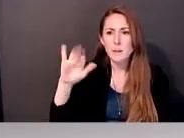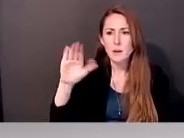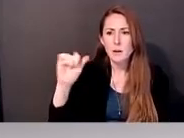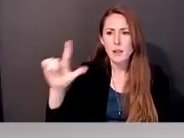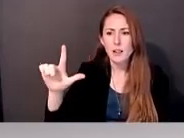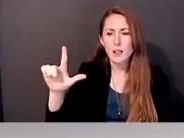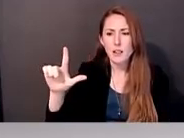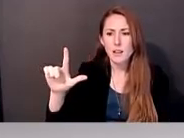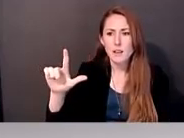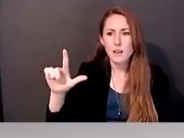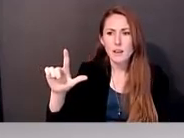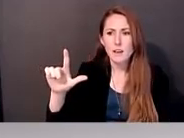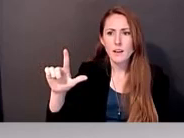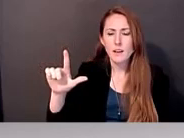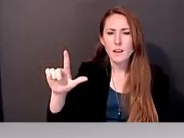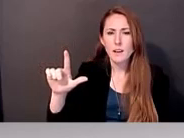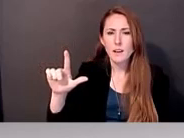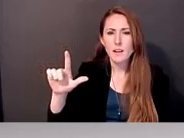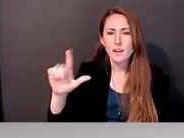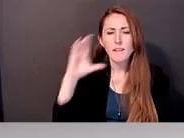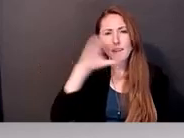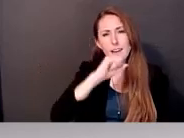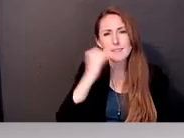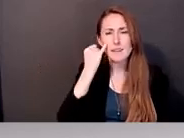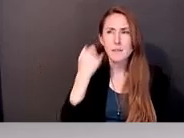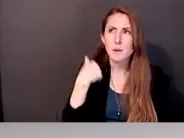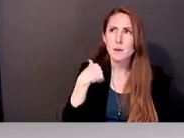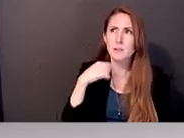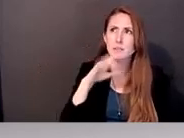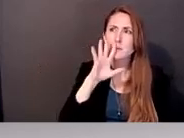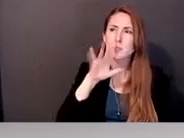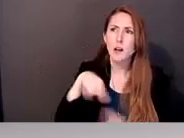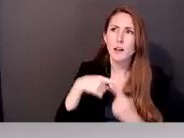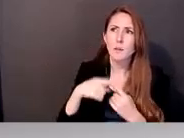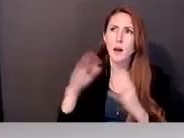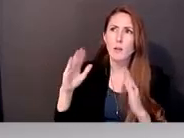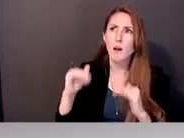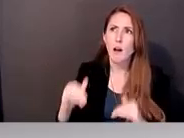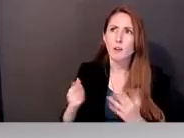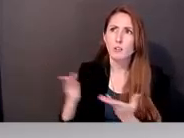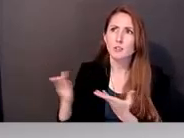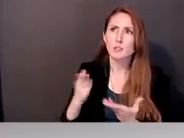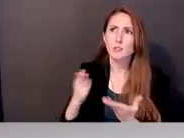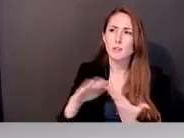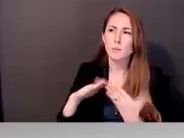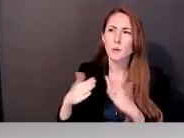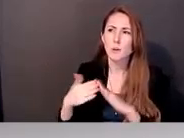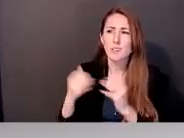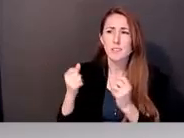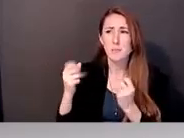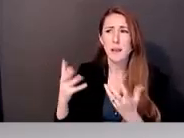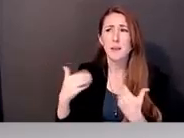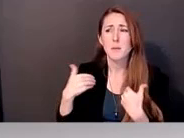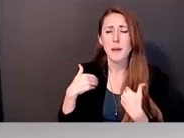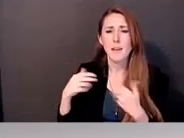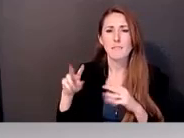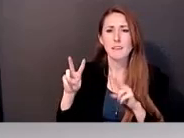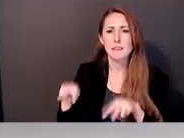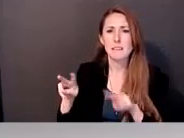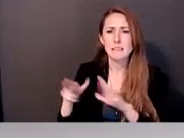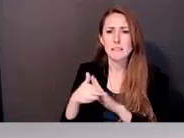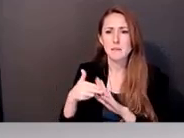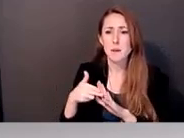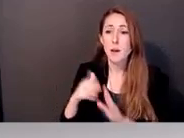well, I mean, I guess if we're talking about underserved communities, a lot of them are stigmatized, but you're welcome, Martha. And she's thanking me for the answer to the question.